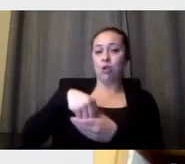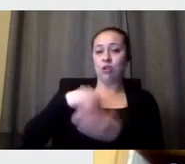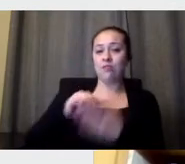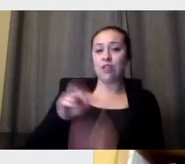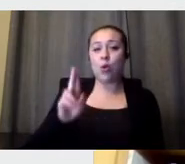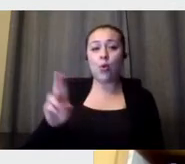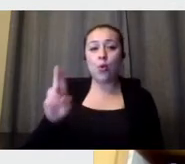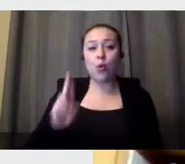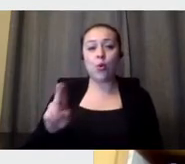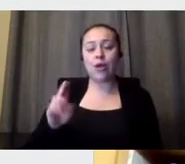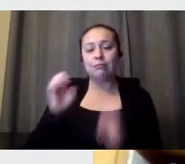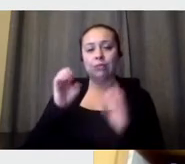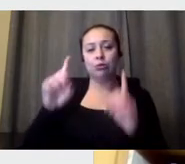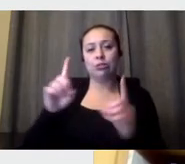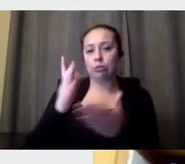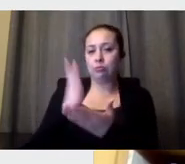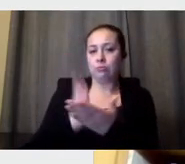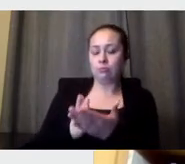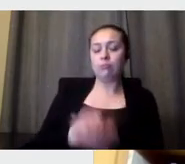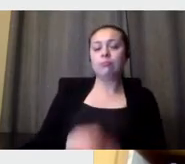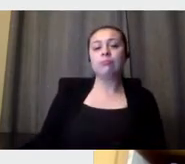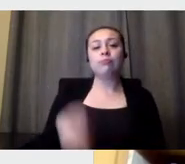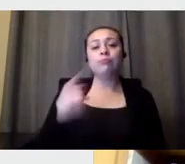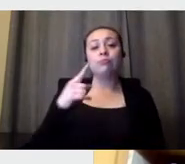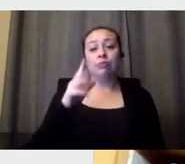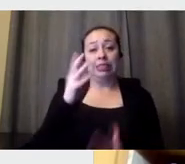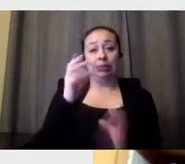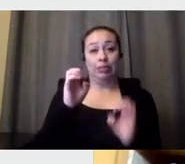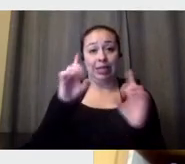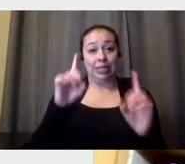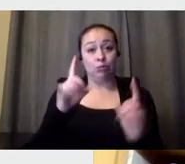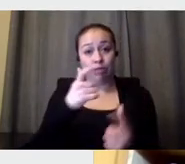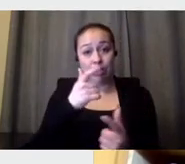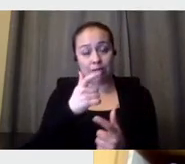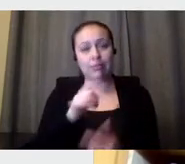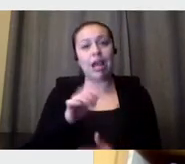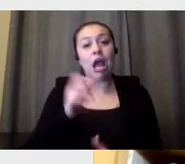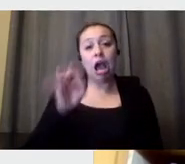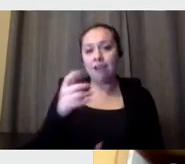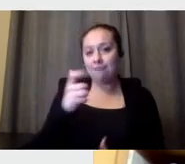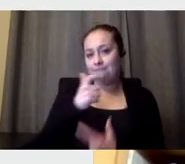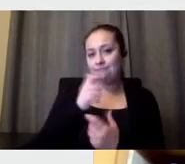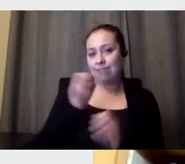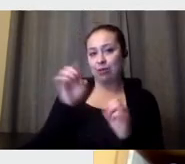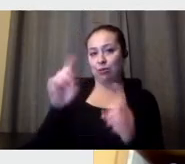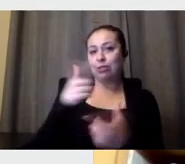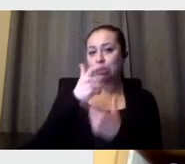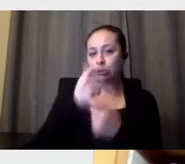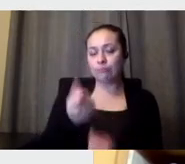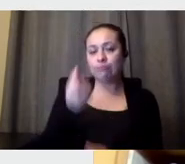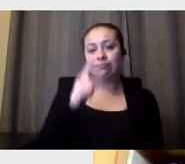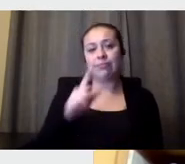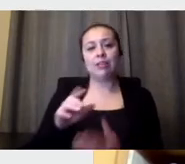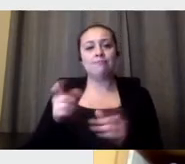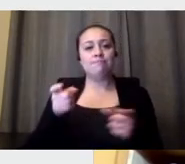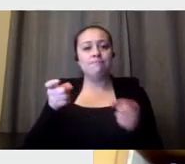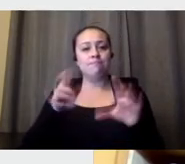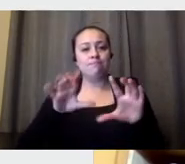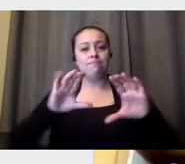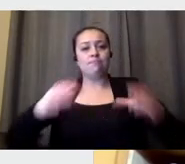that was declared of educational interest by the Ministry of Education and Culture.